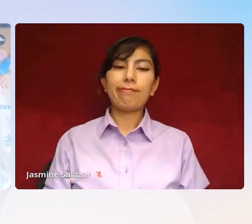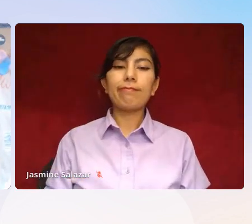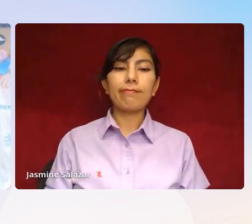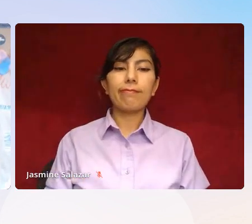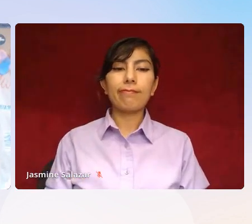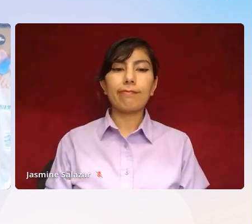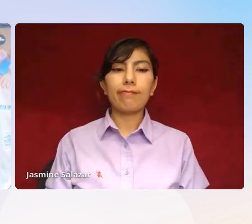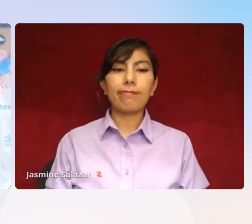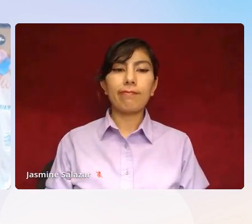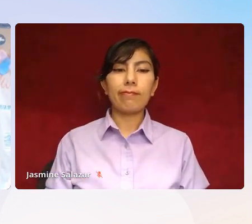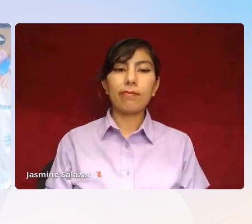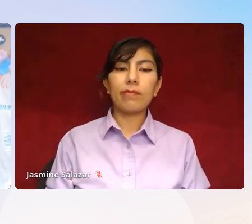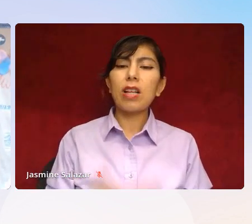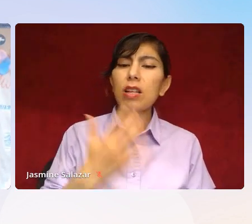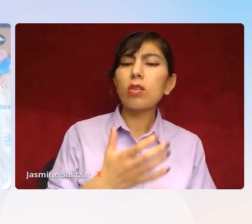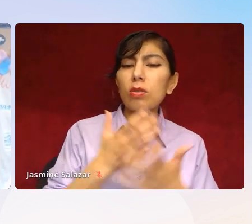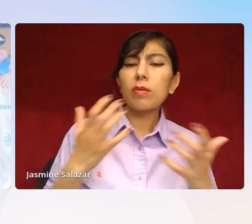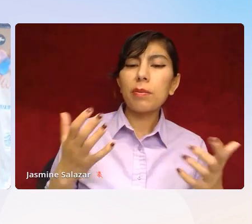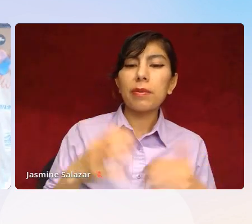Thank you so much.